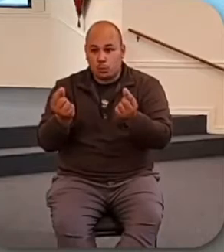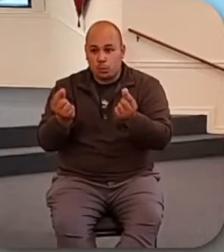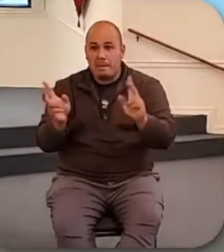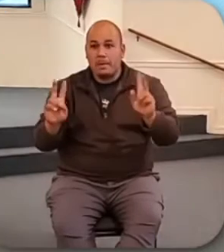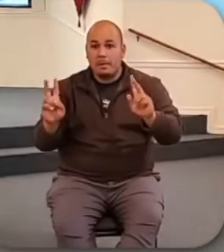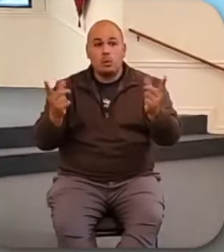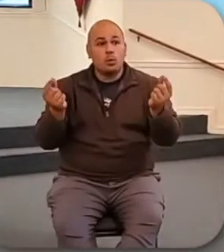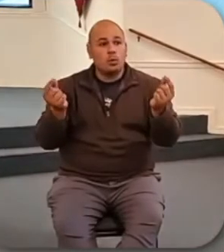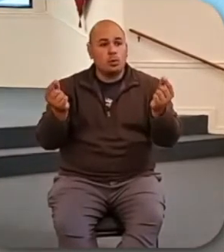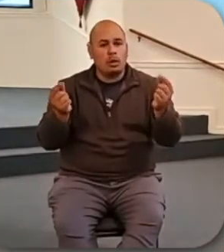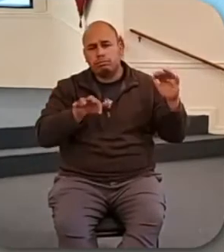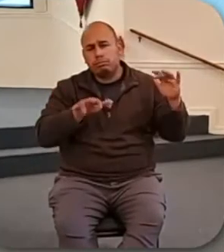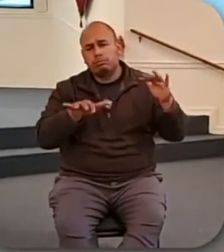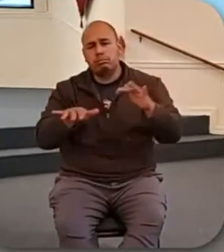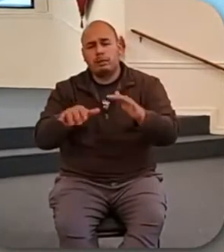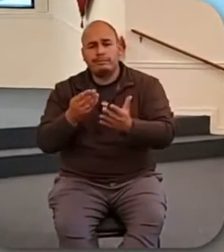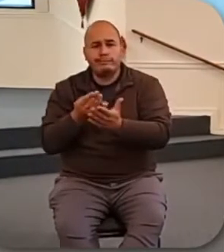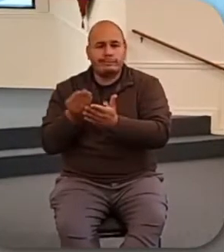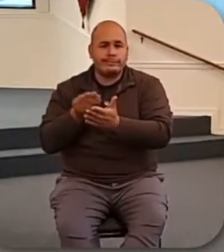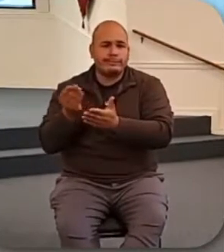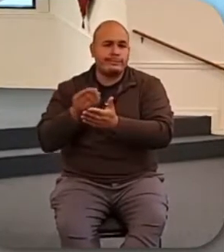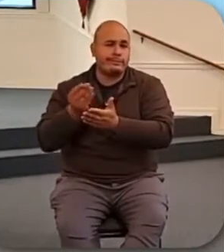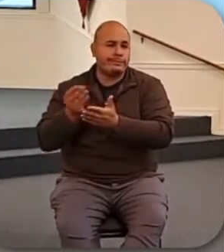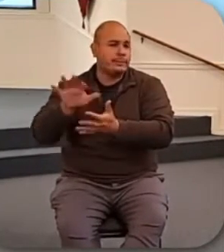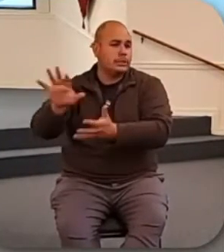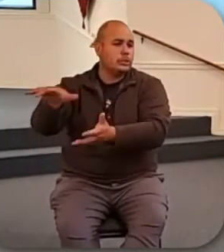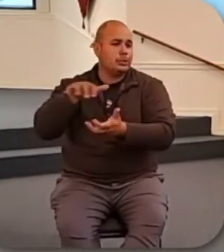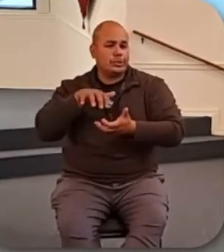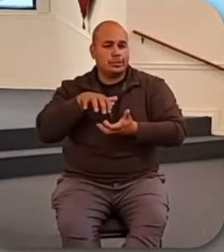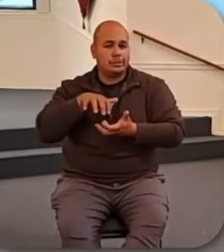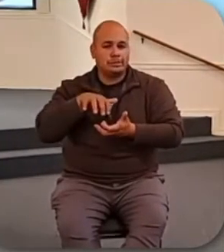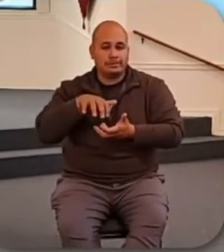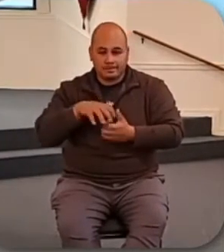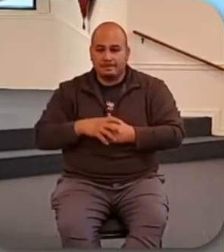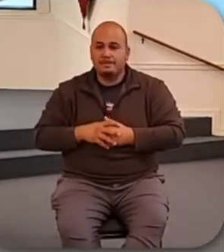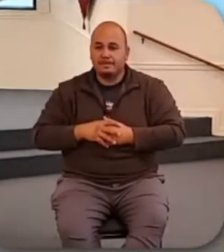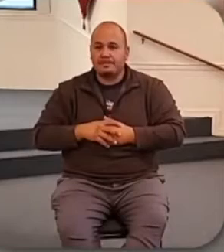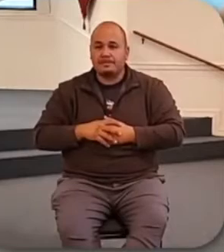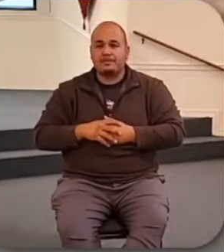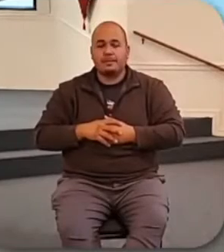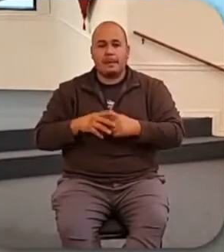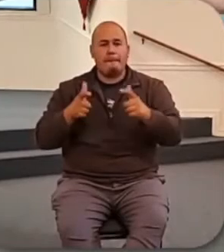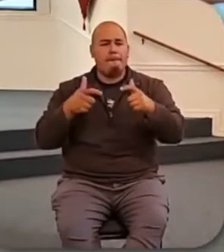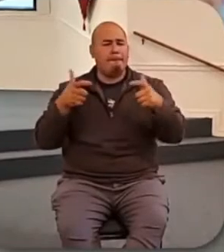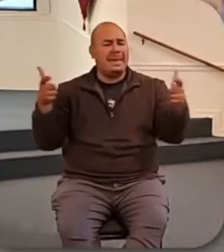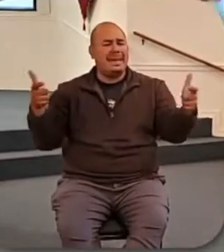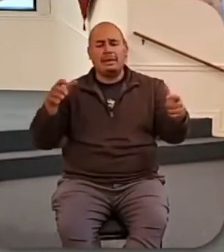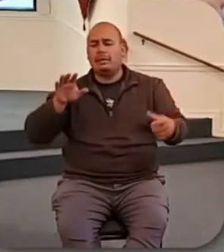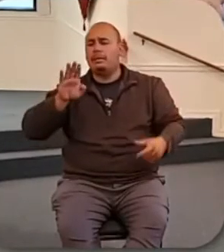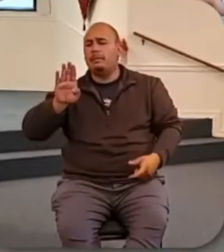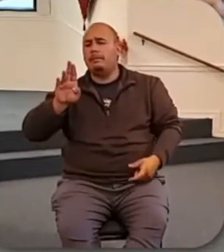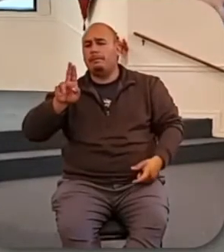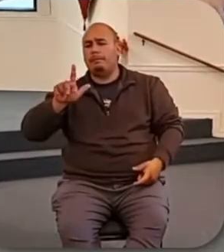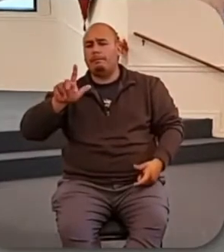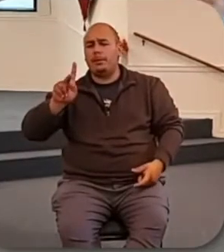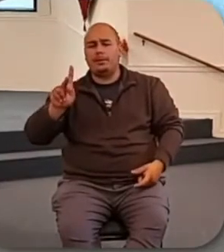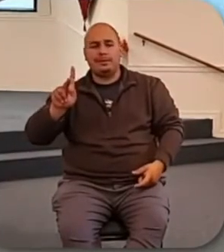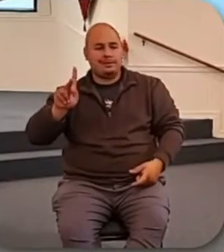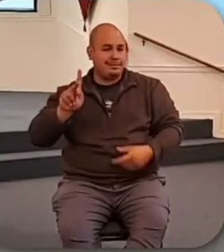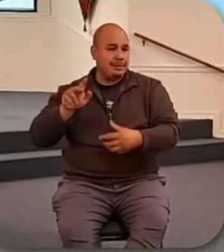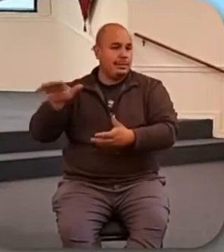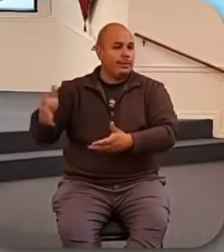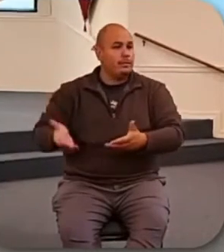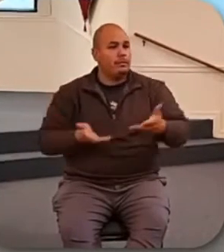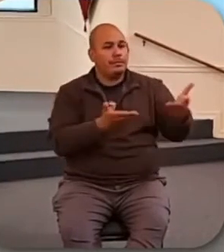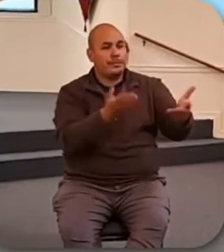they weren't going to get toilet paper? They grabbed what they could in huge packages of it, took it